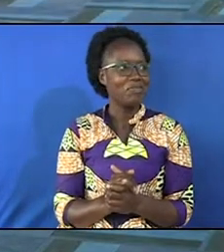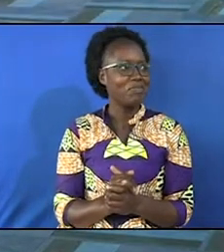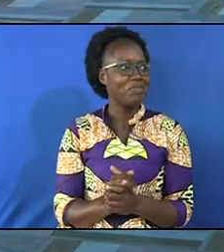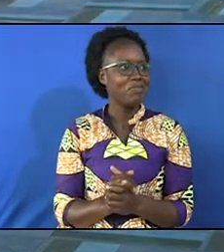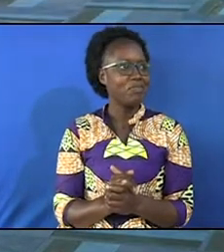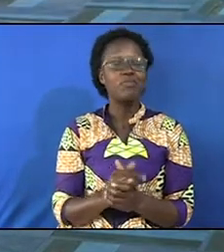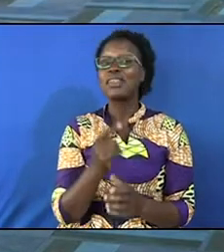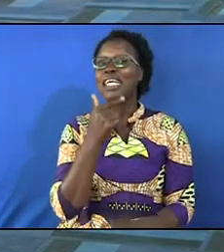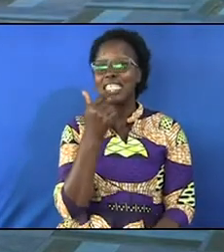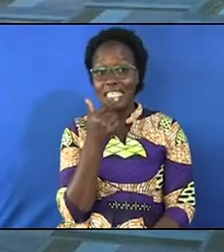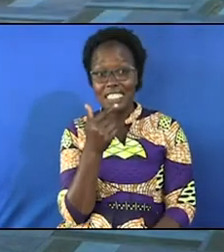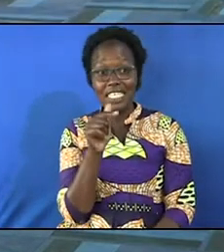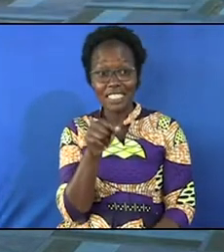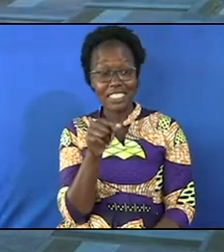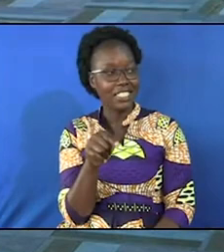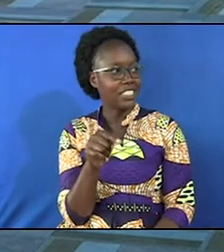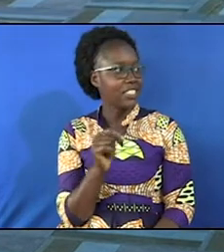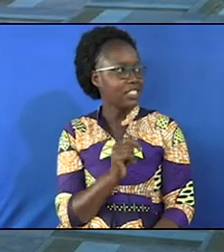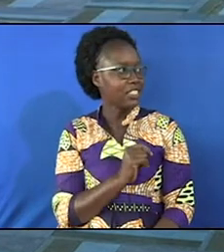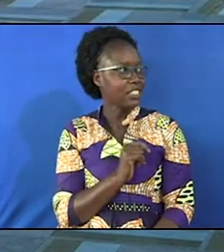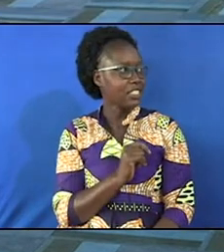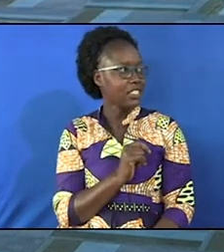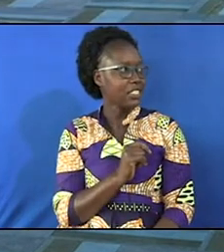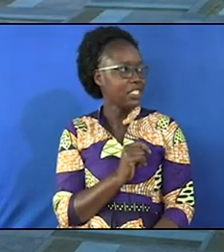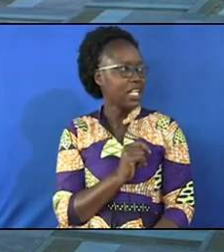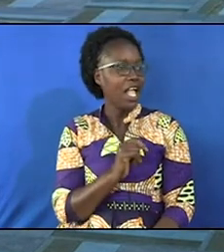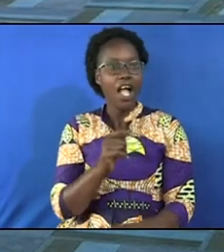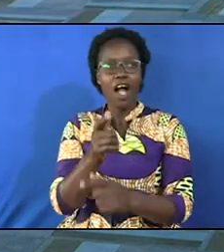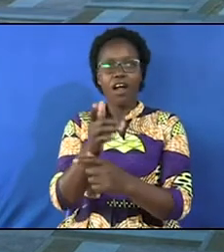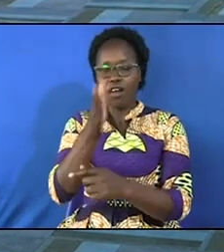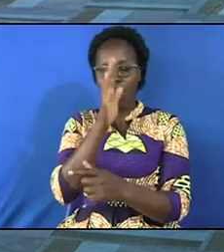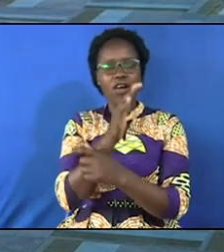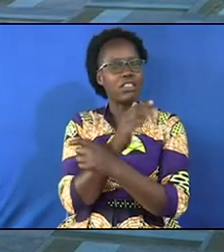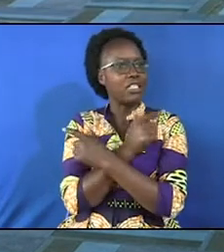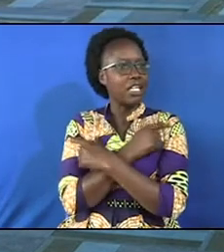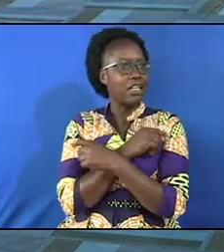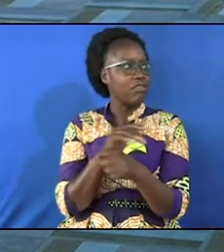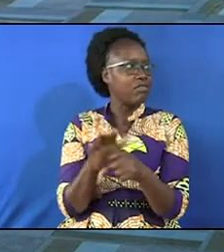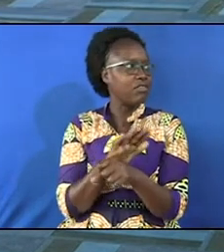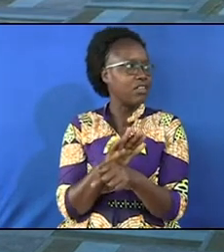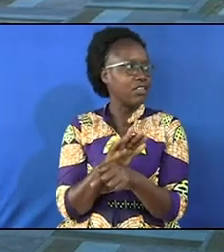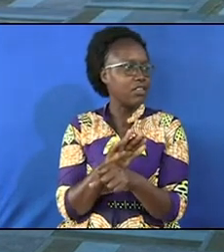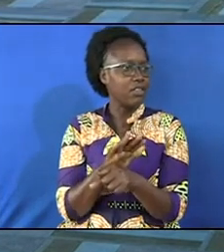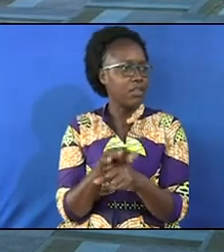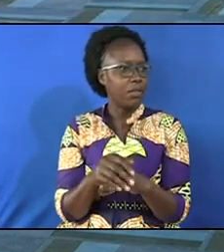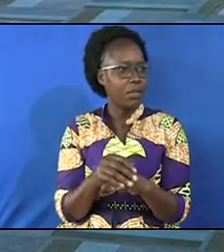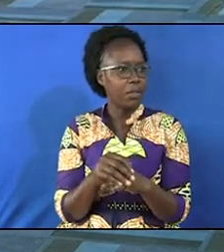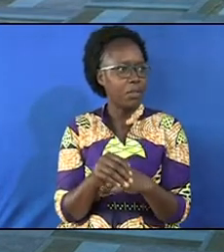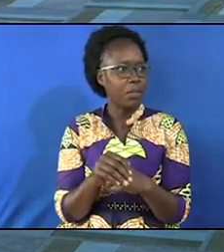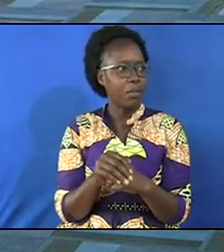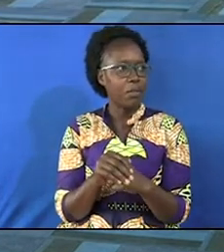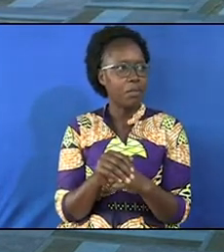And I want to say this that because God is love I'm just introducing this someone